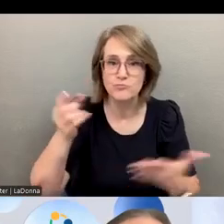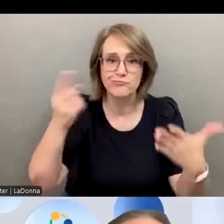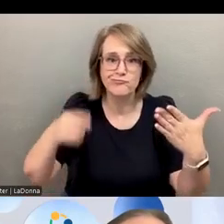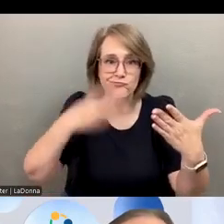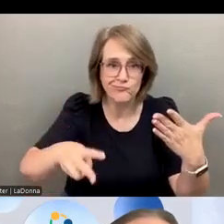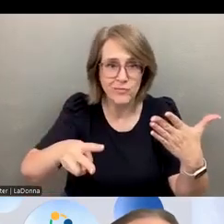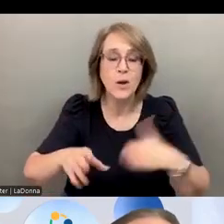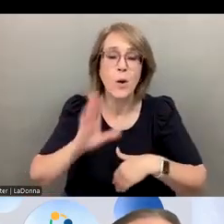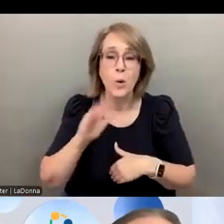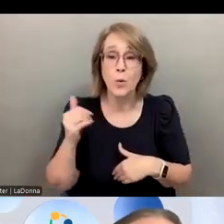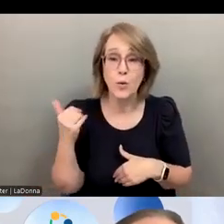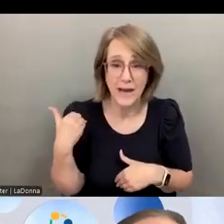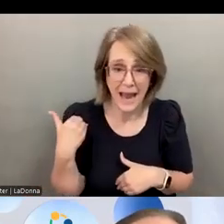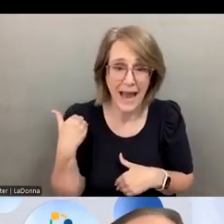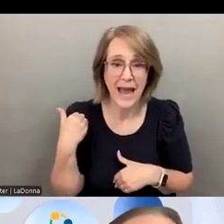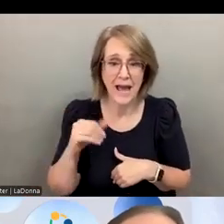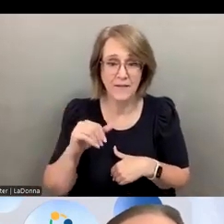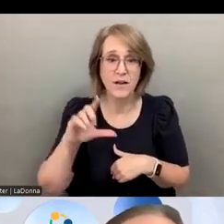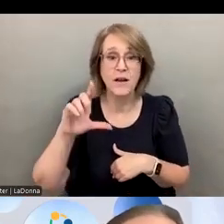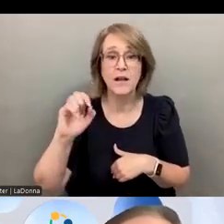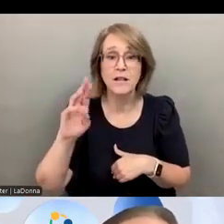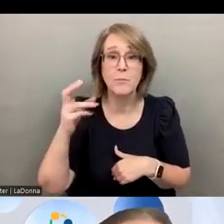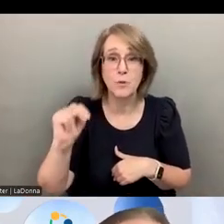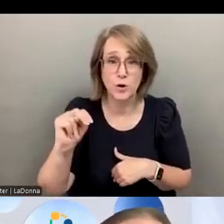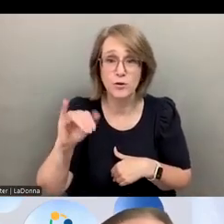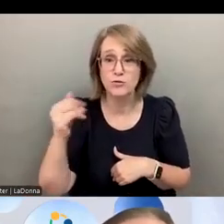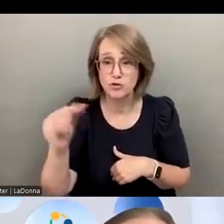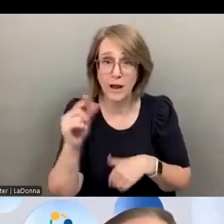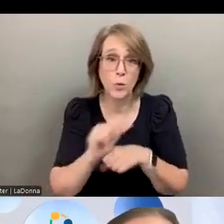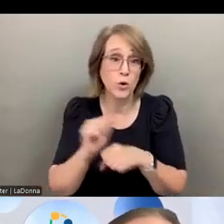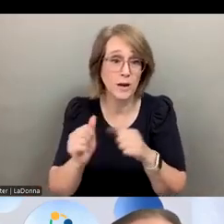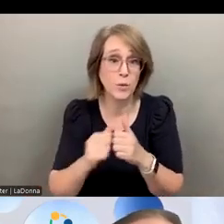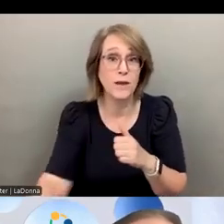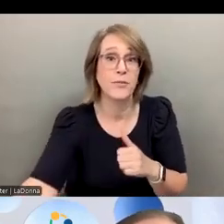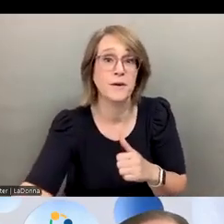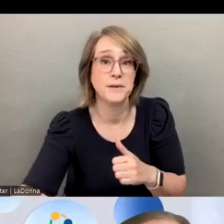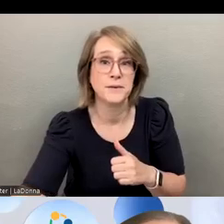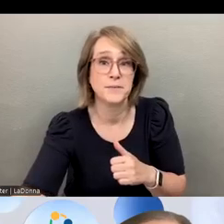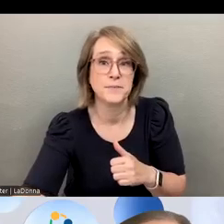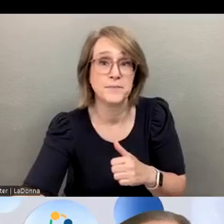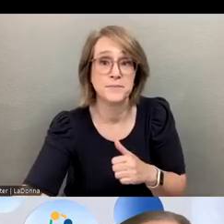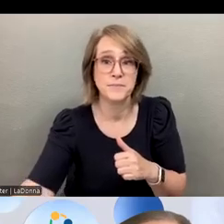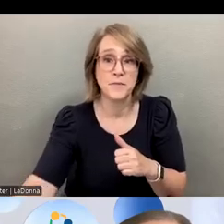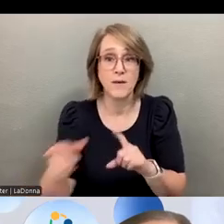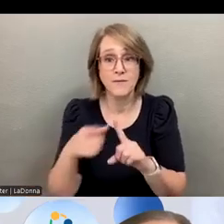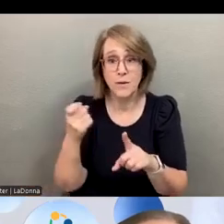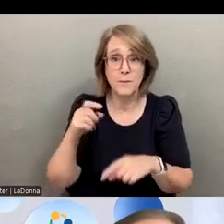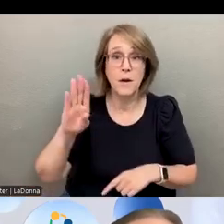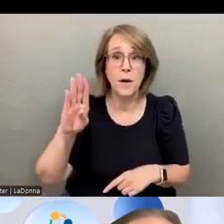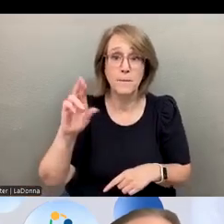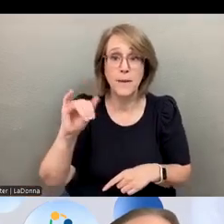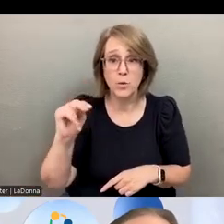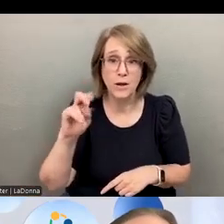We've got the burn, jag, and skip working with state administering agencies that's going to be coming from Elizabeth Pyle and Dr.